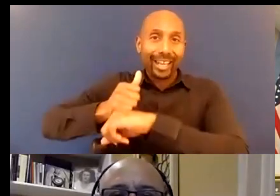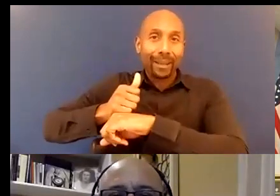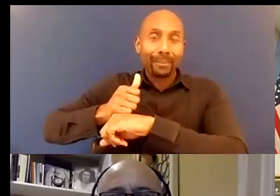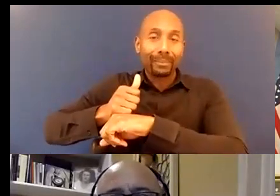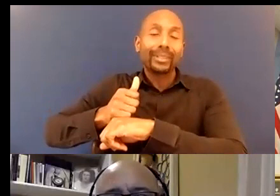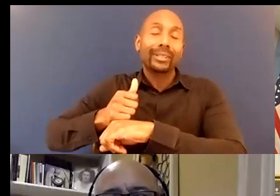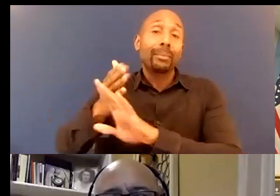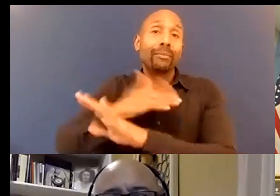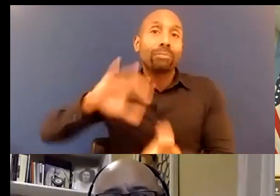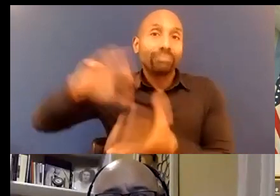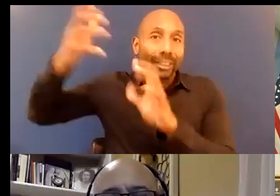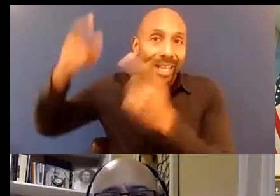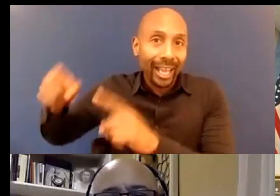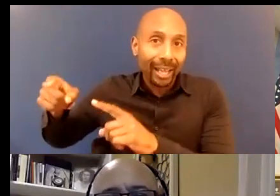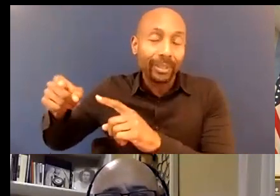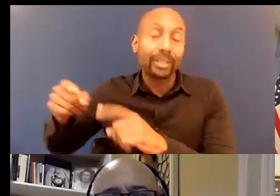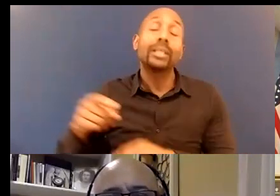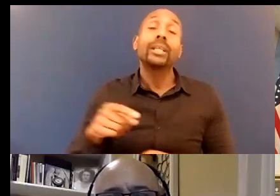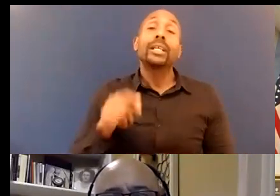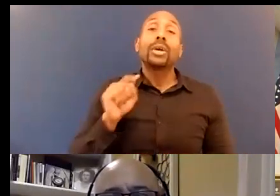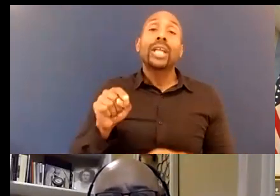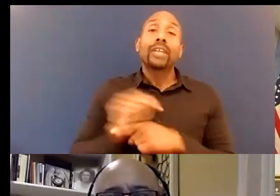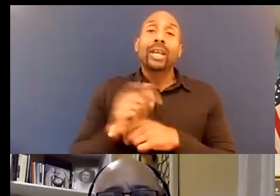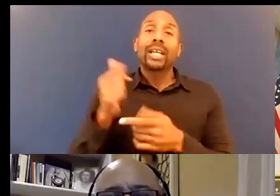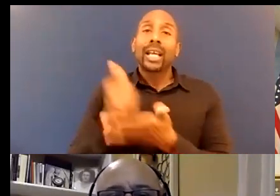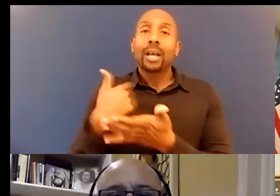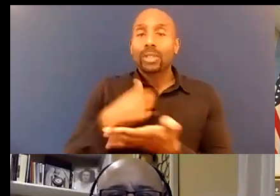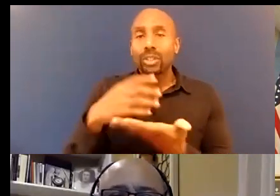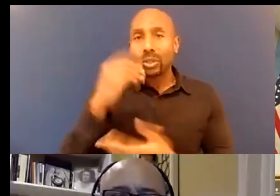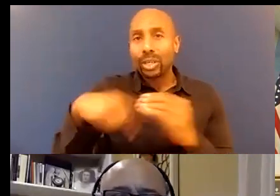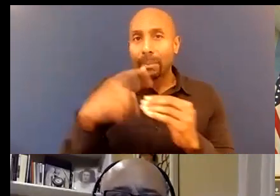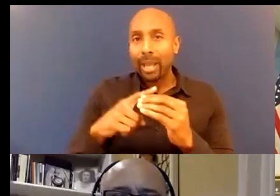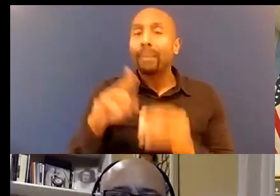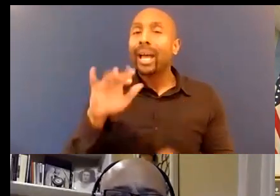you know bias but it also allows us to truly understand the different cultures